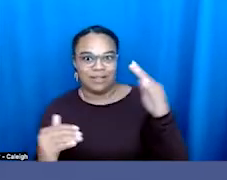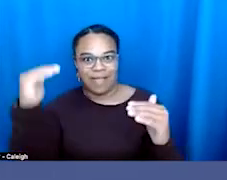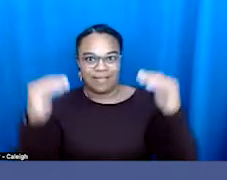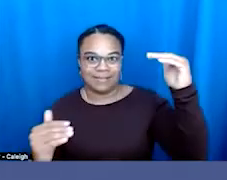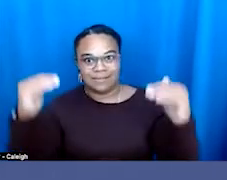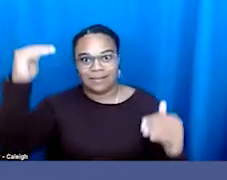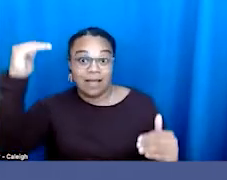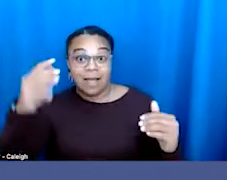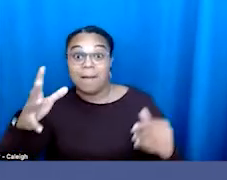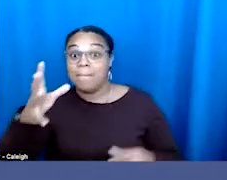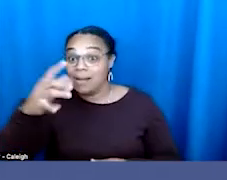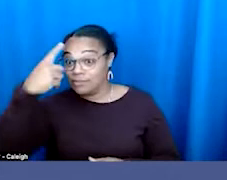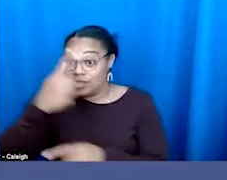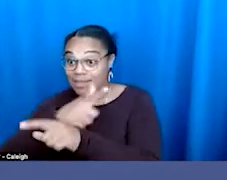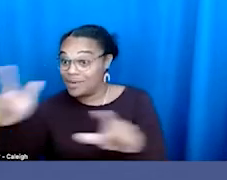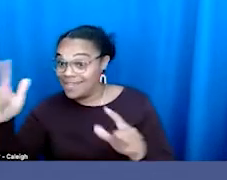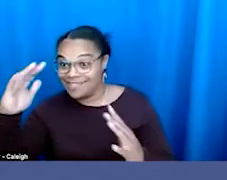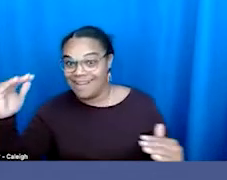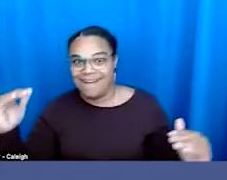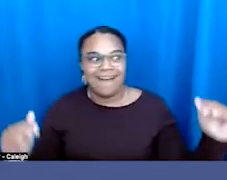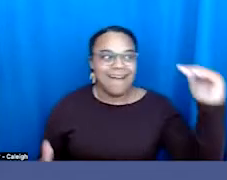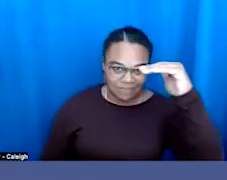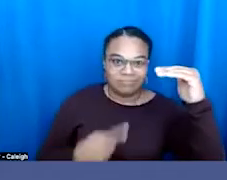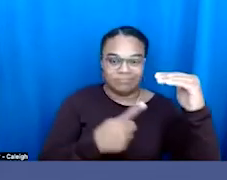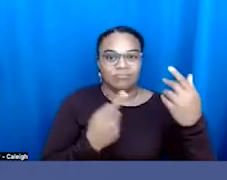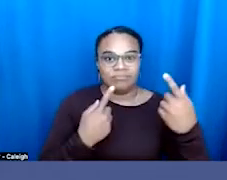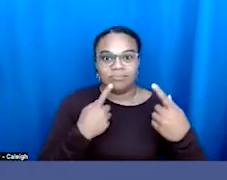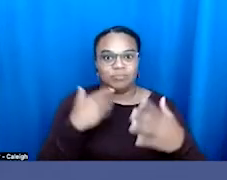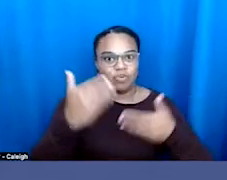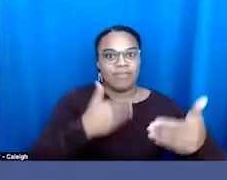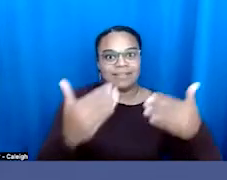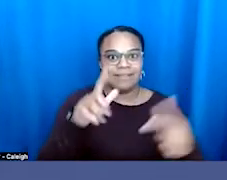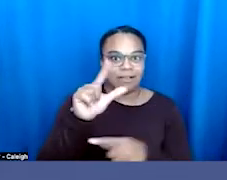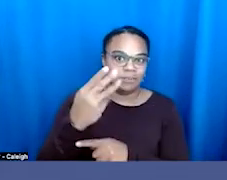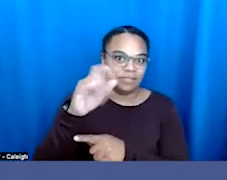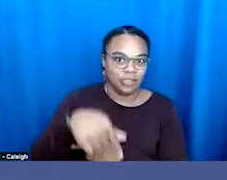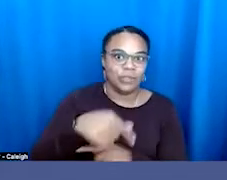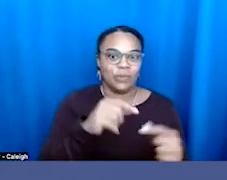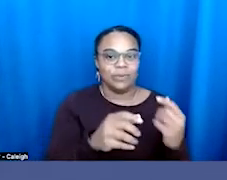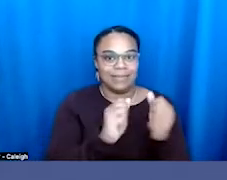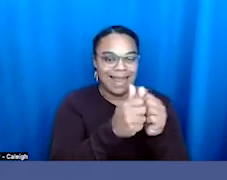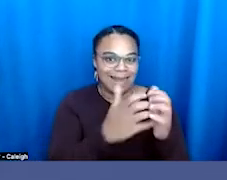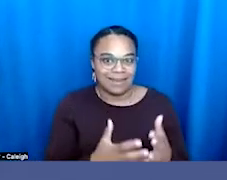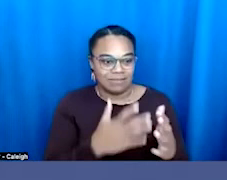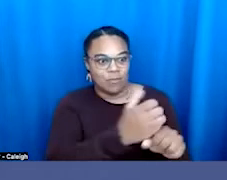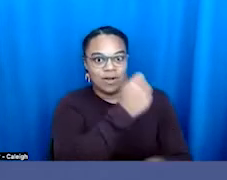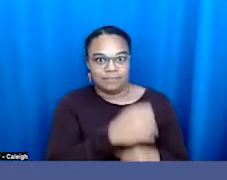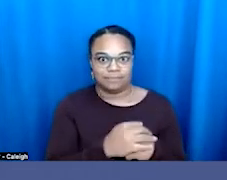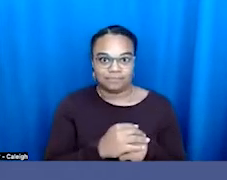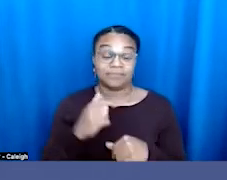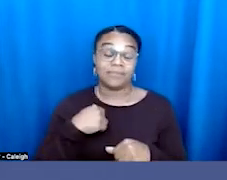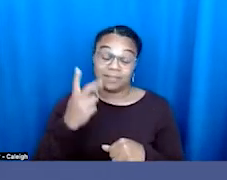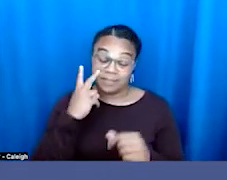Liberty candidate and a progressive LGBT inclusive candidate winning. So I see a lot of hope